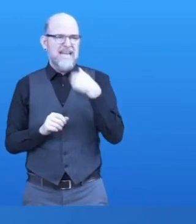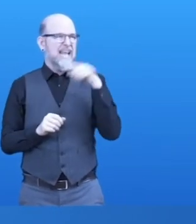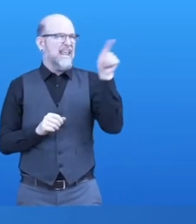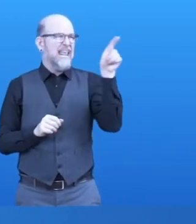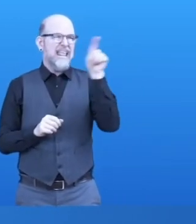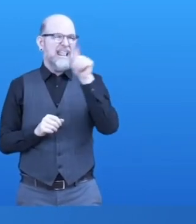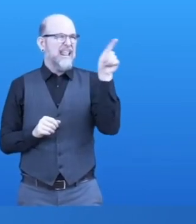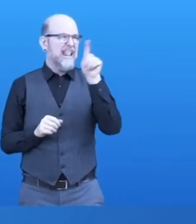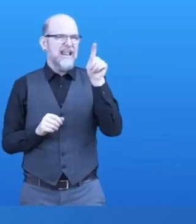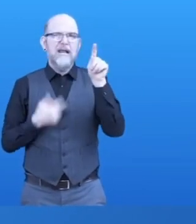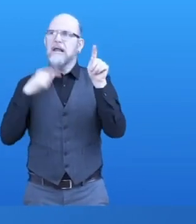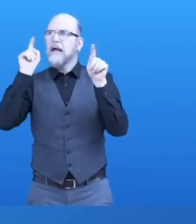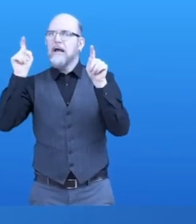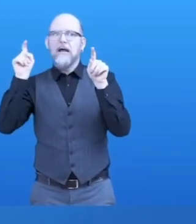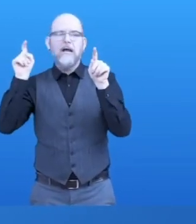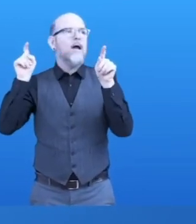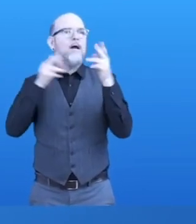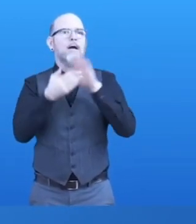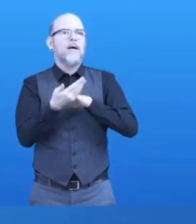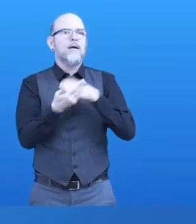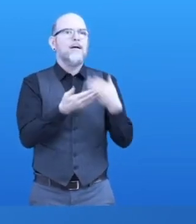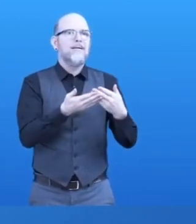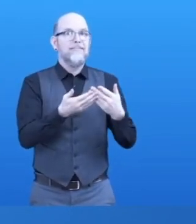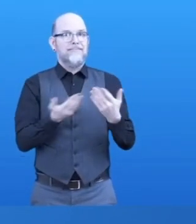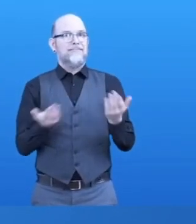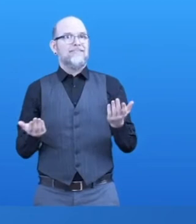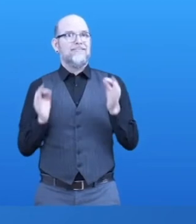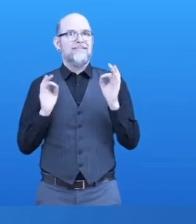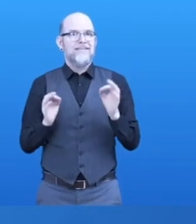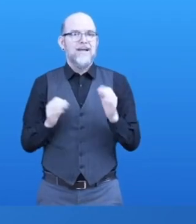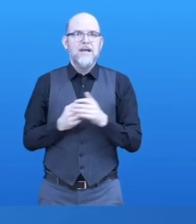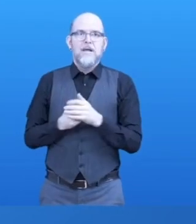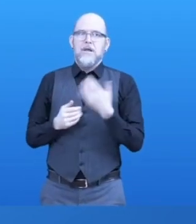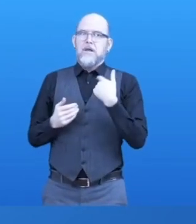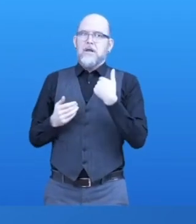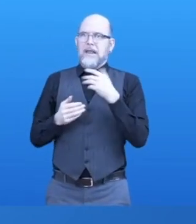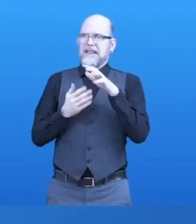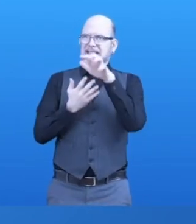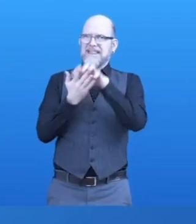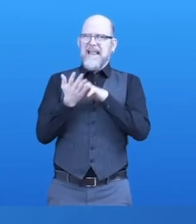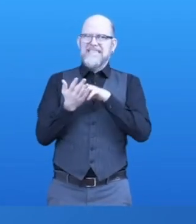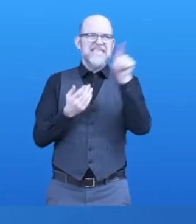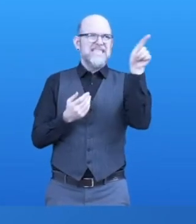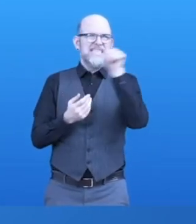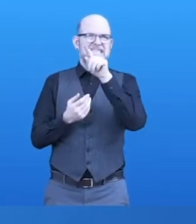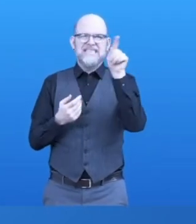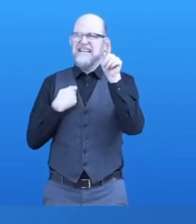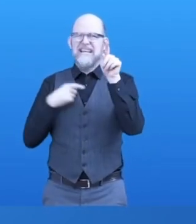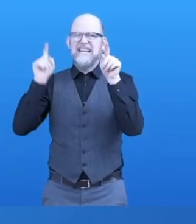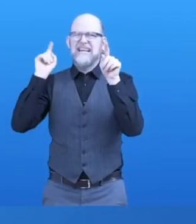For example, they could use the text-to-speech function, which reads out the text aloud.